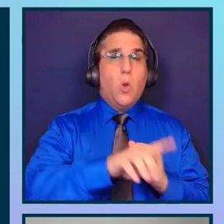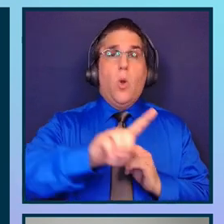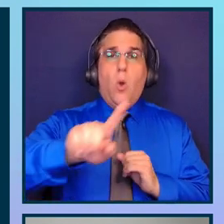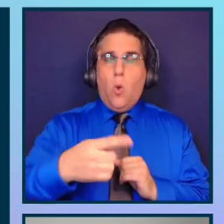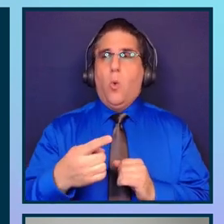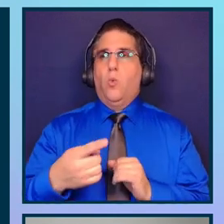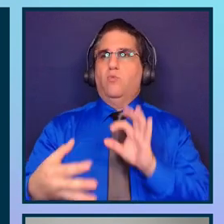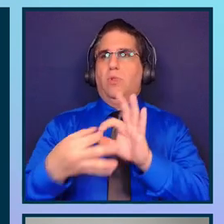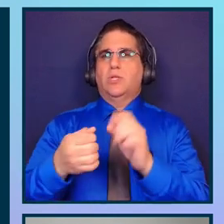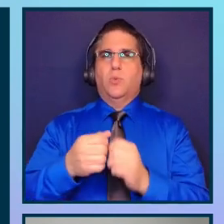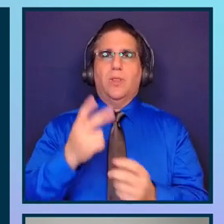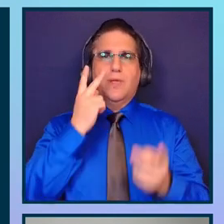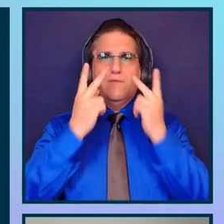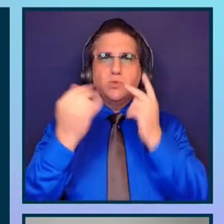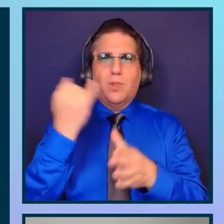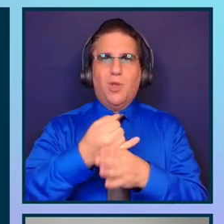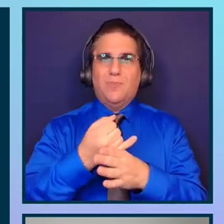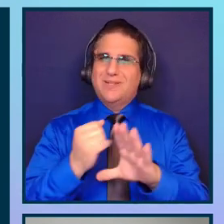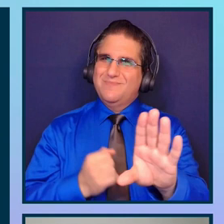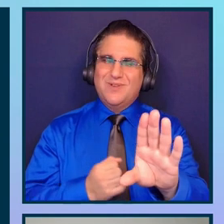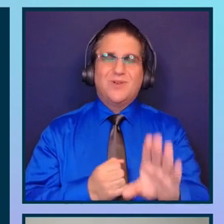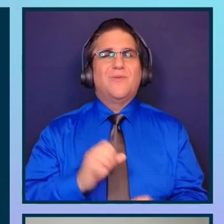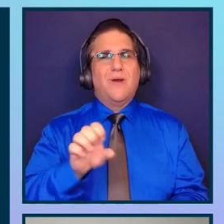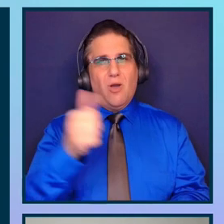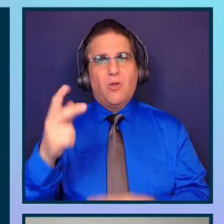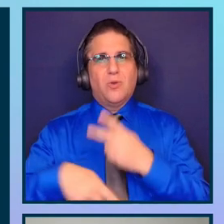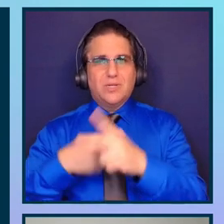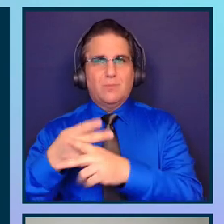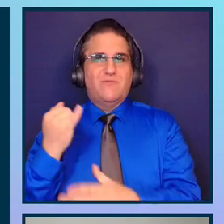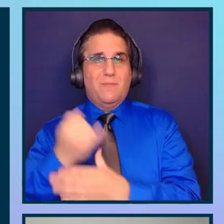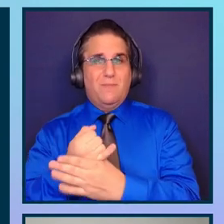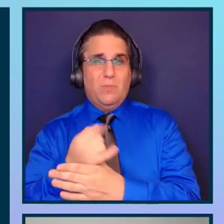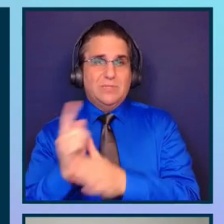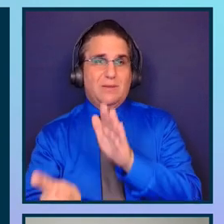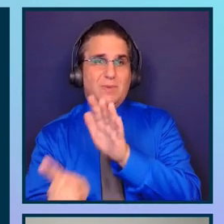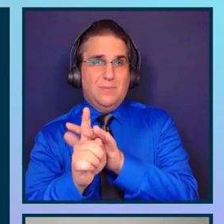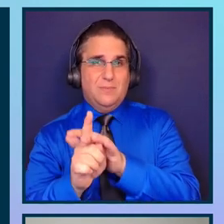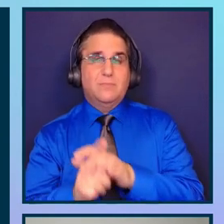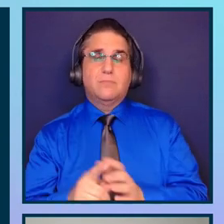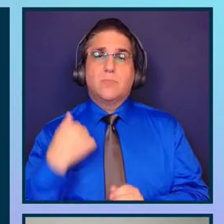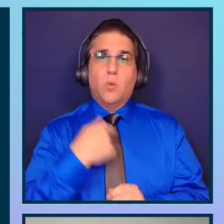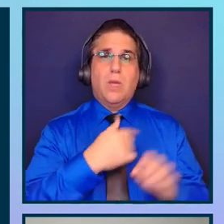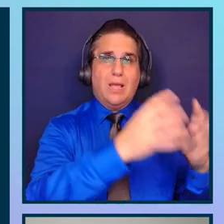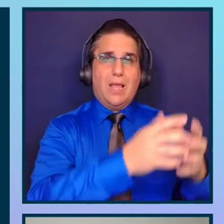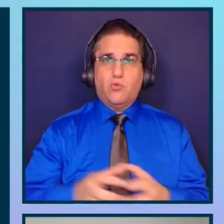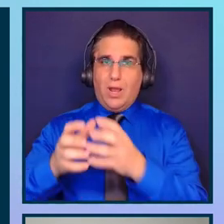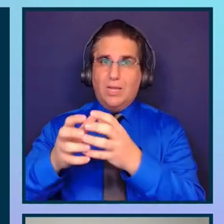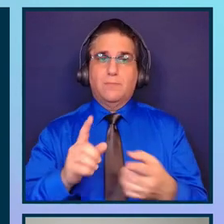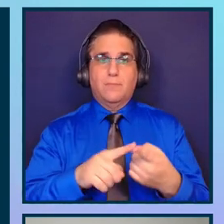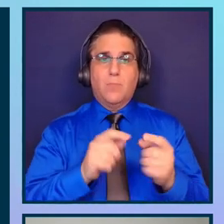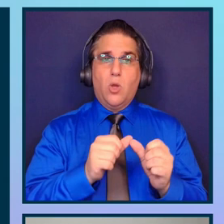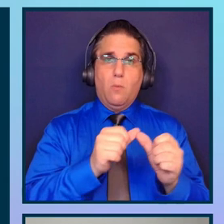people but the fact is there are other types of impairments. We can categorize them as permanent, temporary,